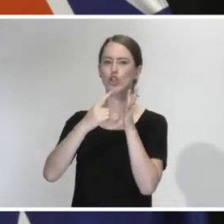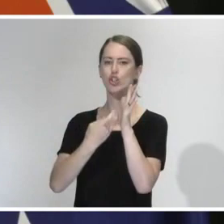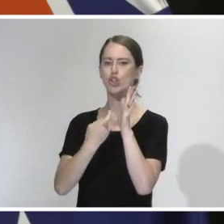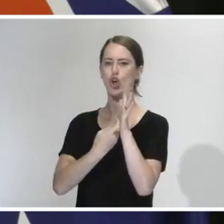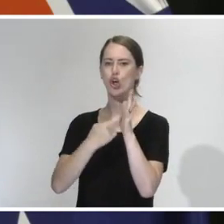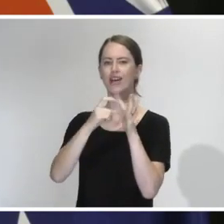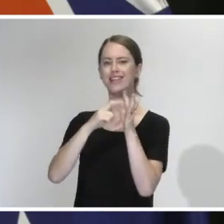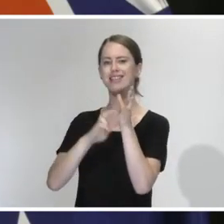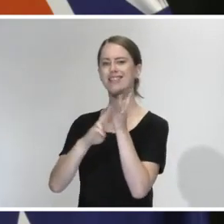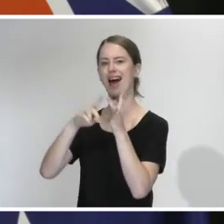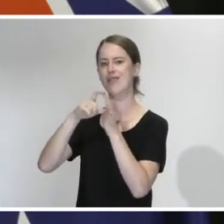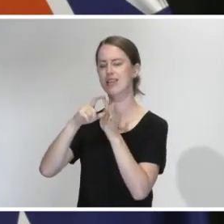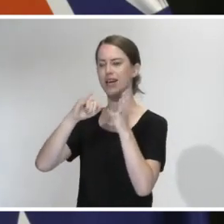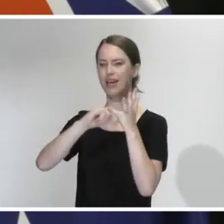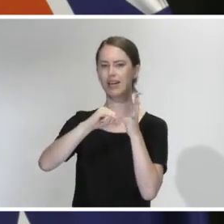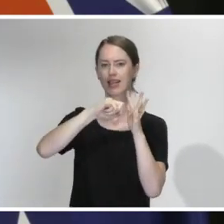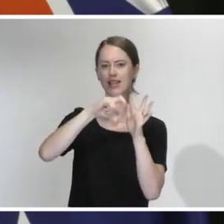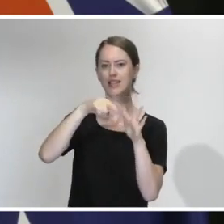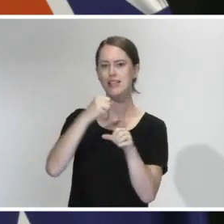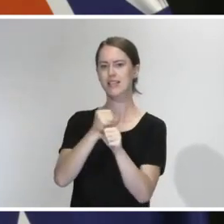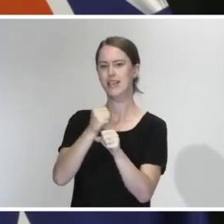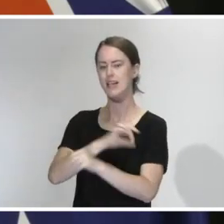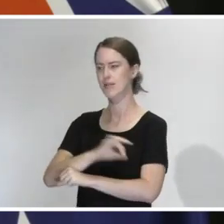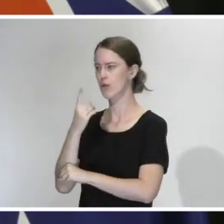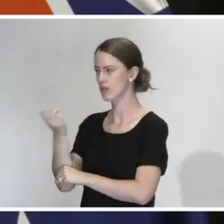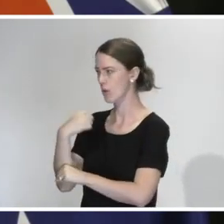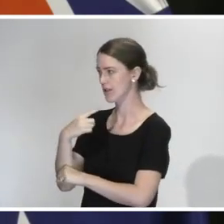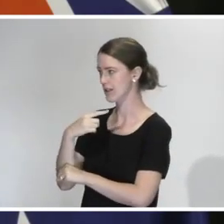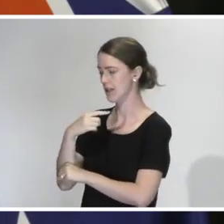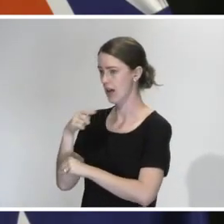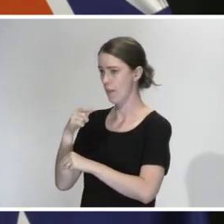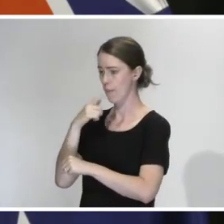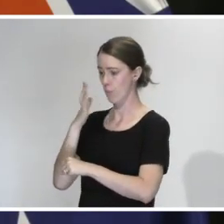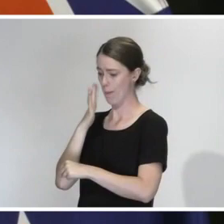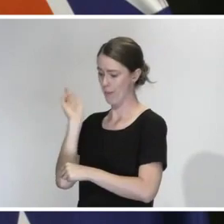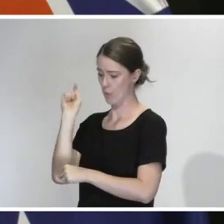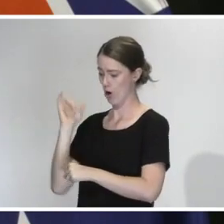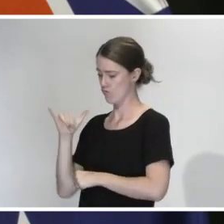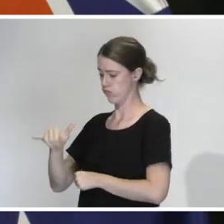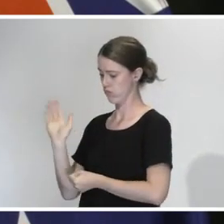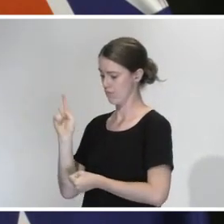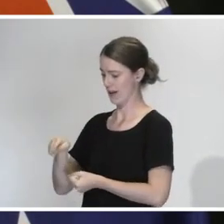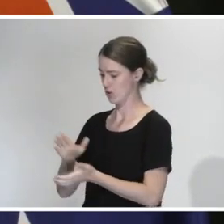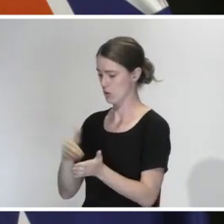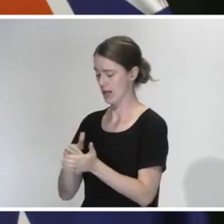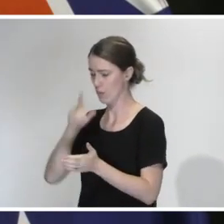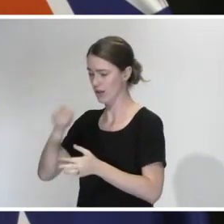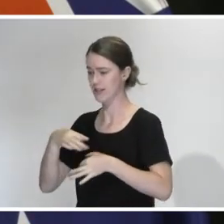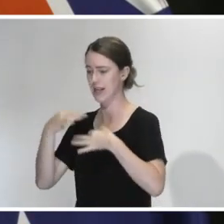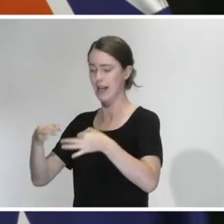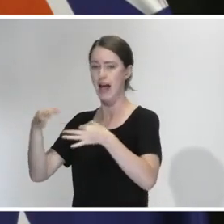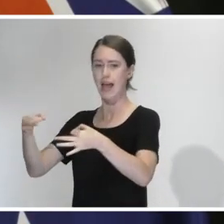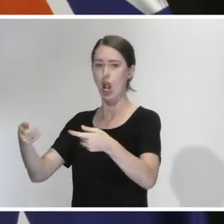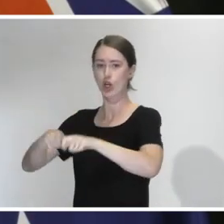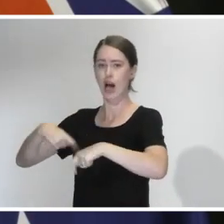saying he feels that our quarantine fits at the border could end up us staying locked down for longer than four weeks because they're not